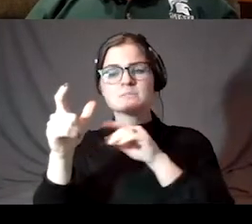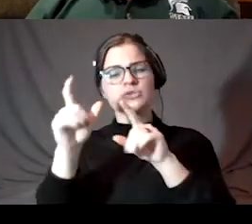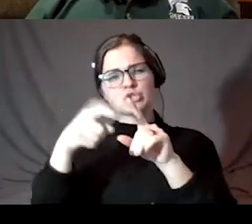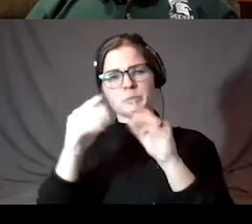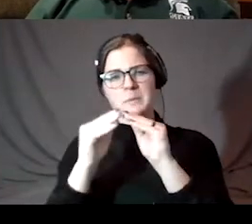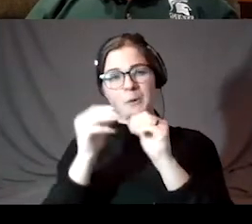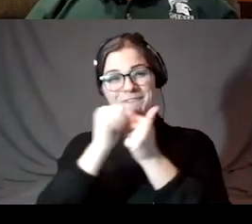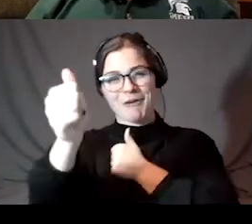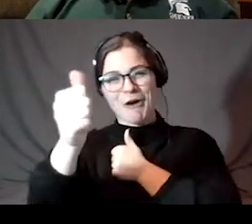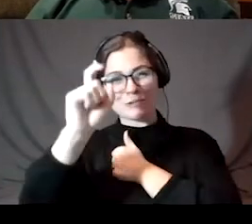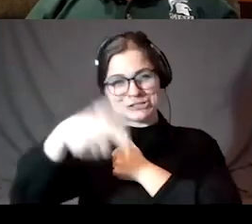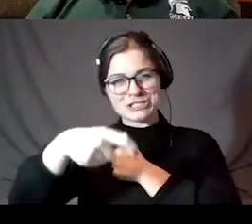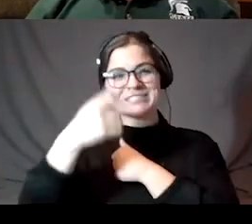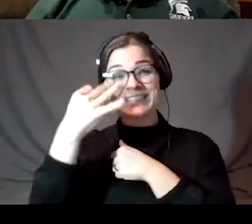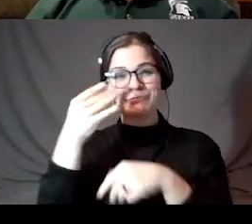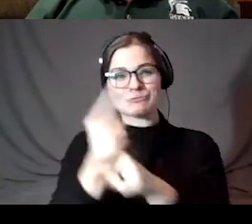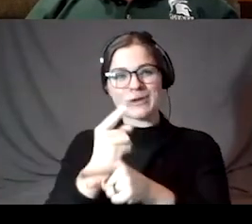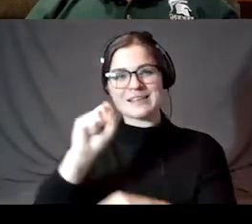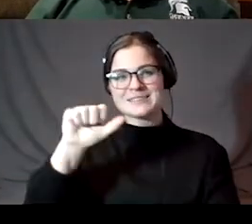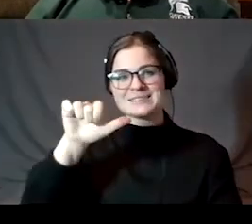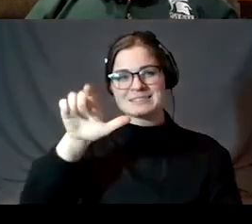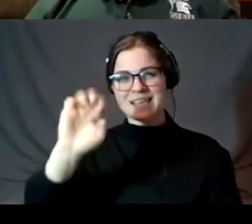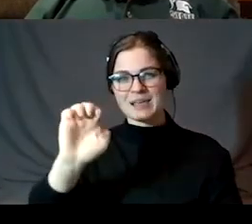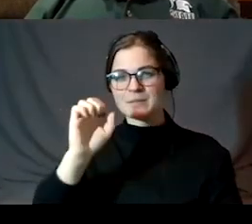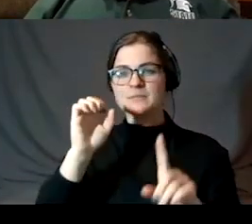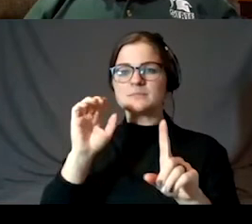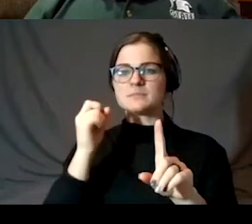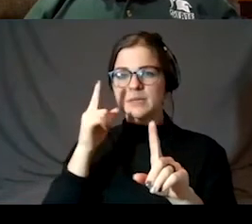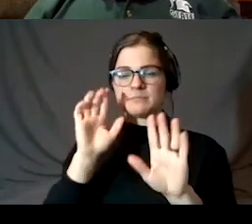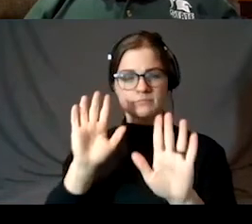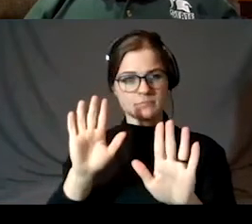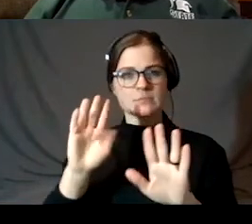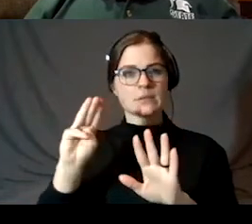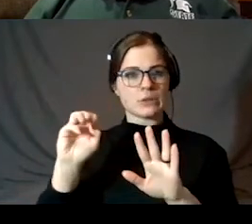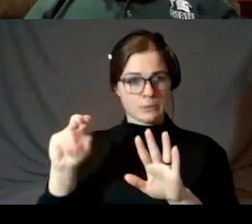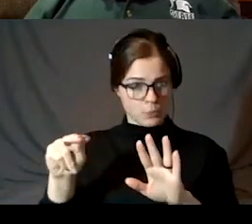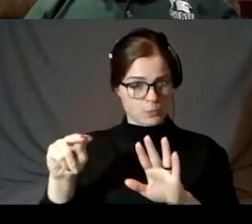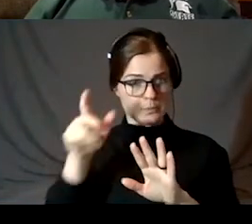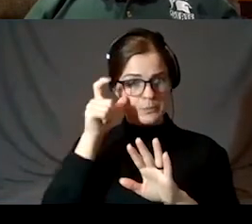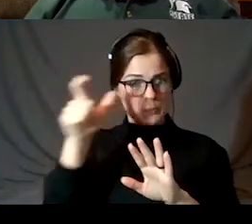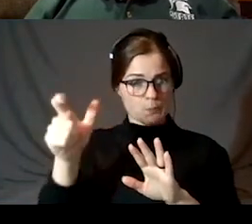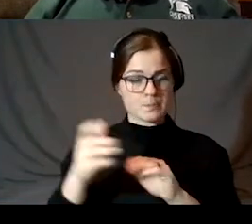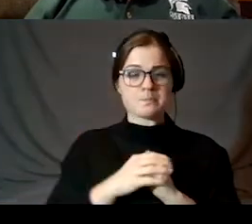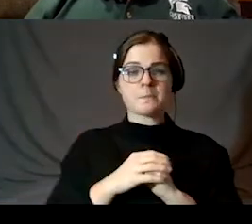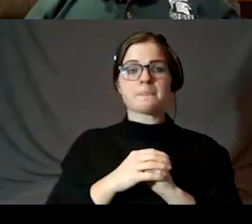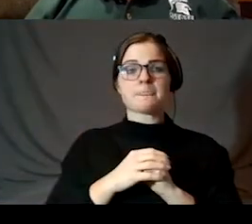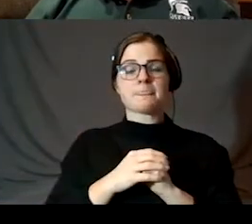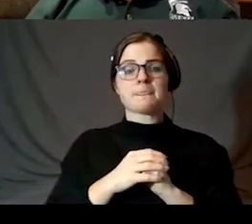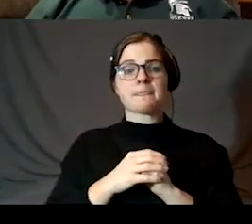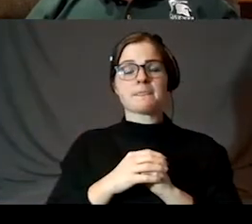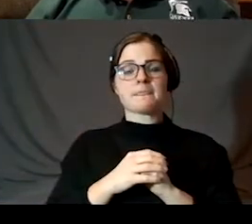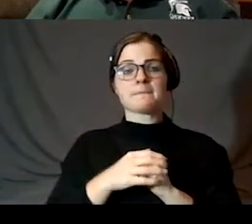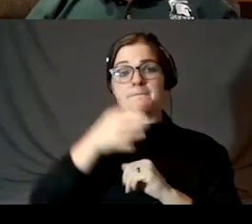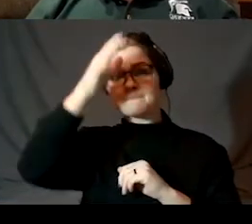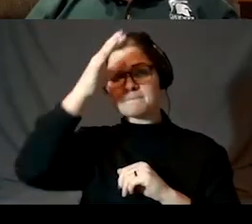But, um, roughly the scale, here's the moon. So, what he did is, he timed if